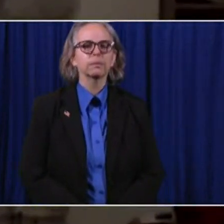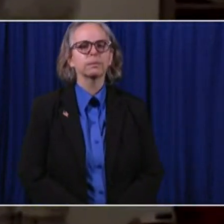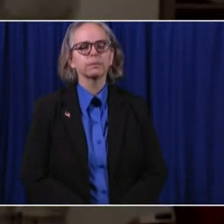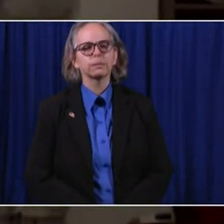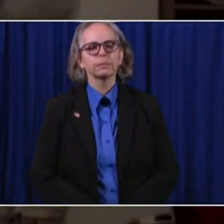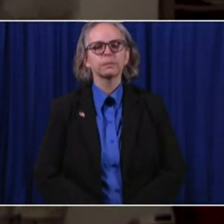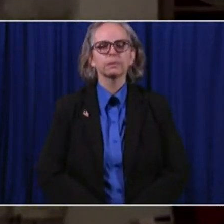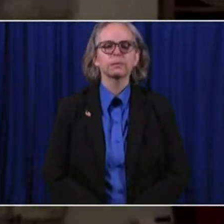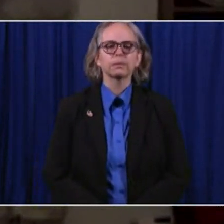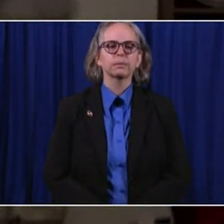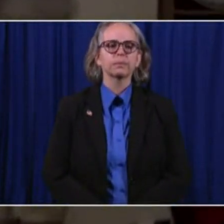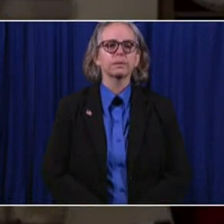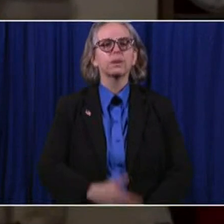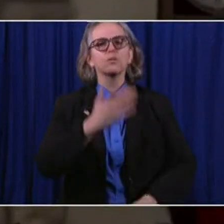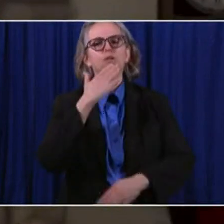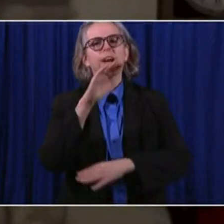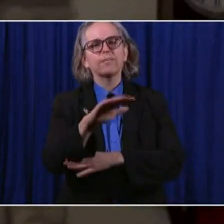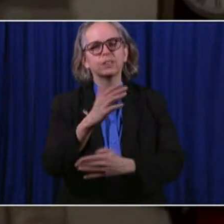Good afternoon.